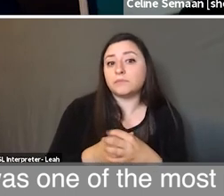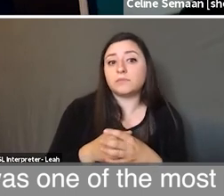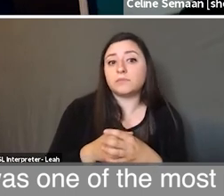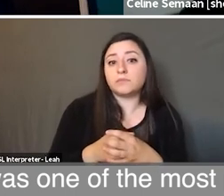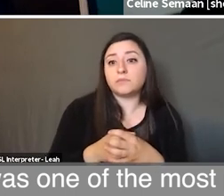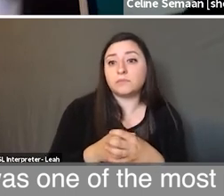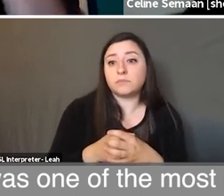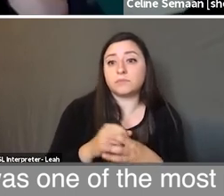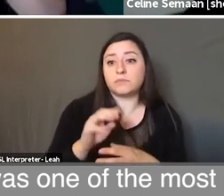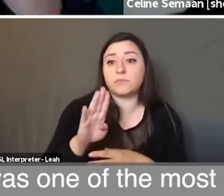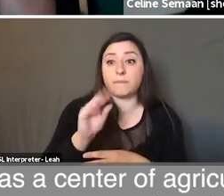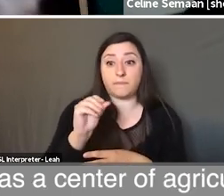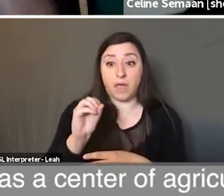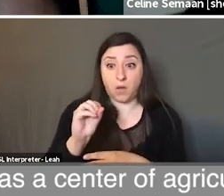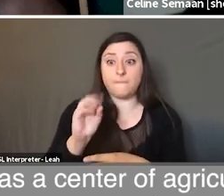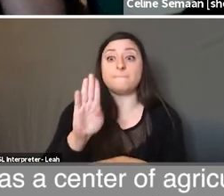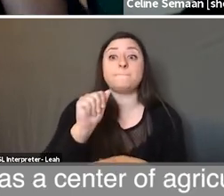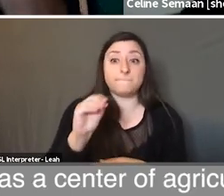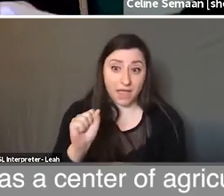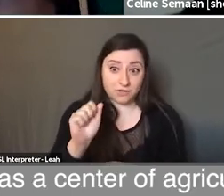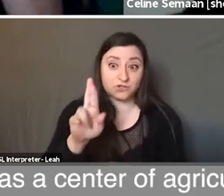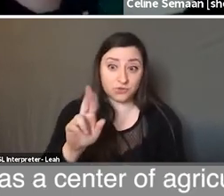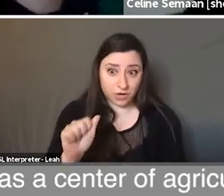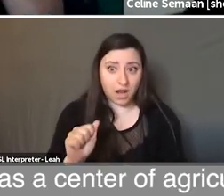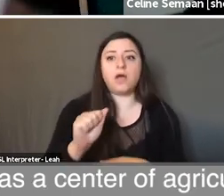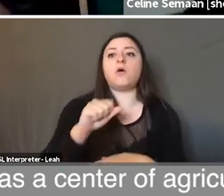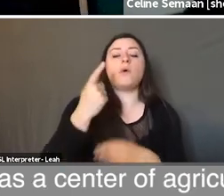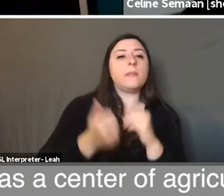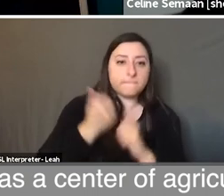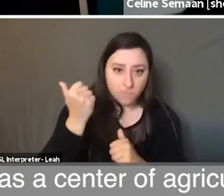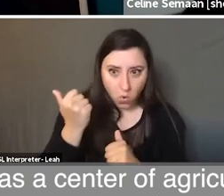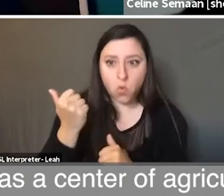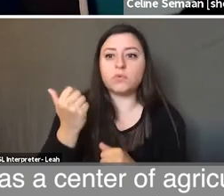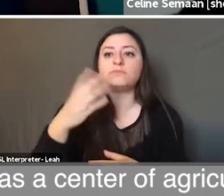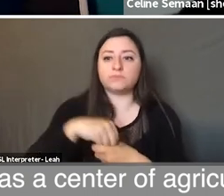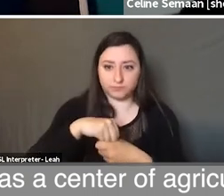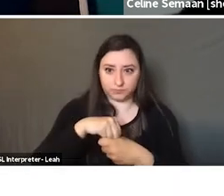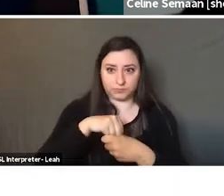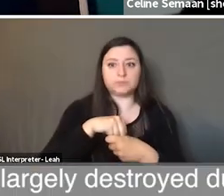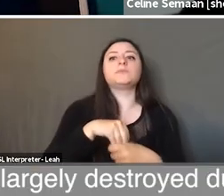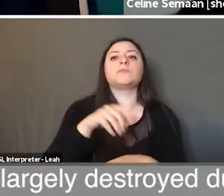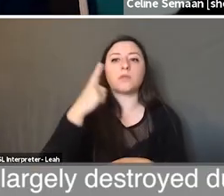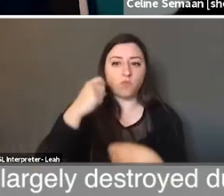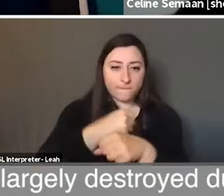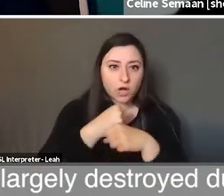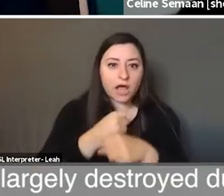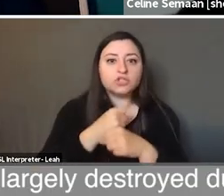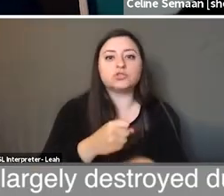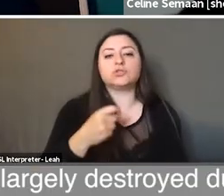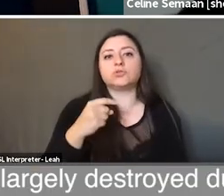prosperous agricultural urban centers. It was a center of agricultural management and production. It was